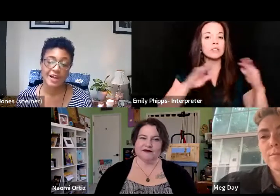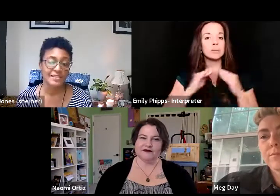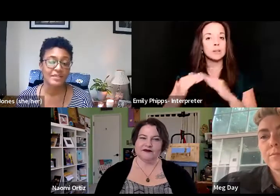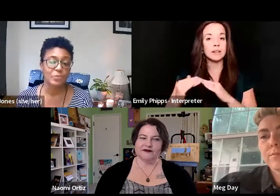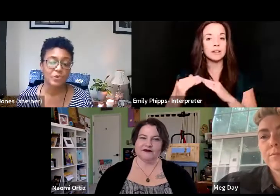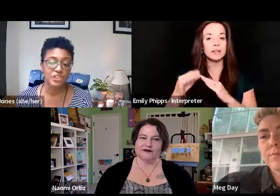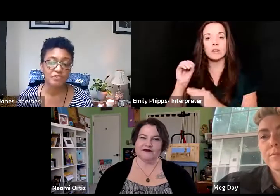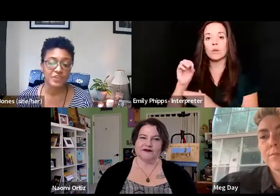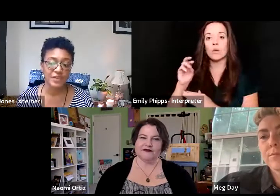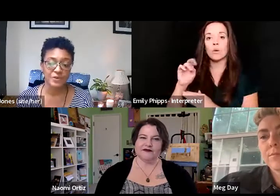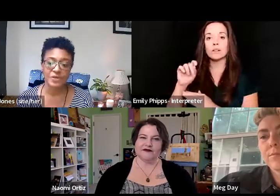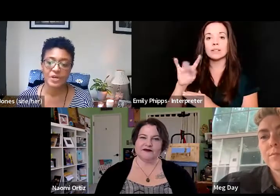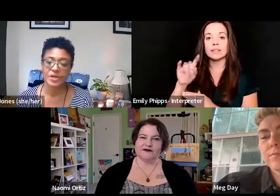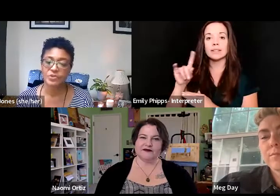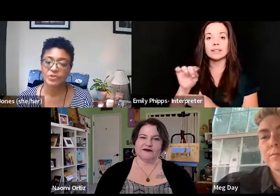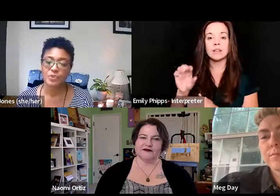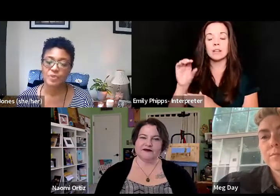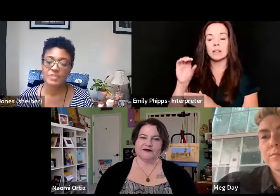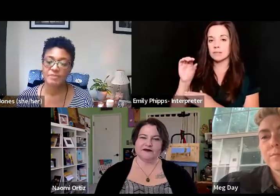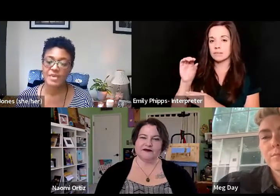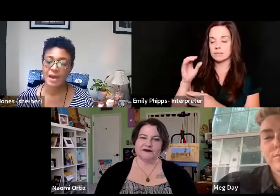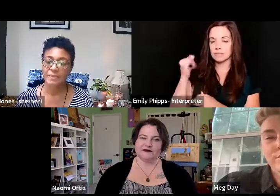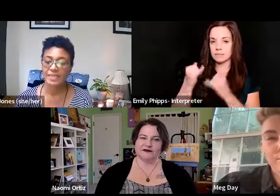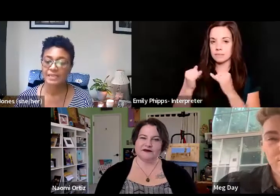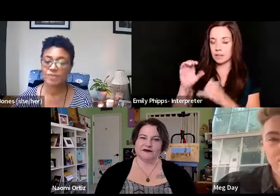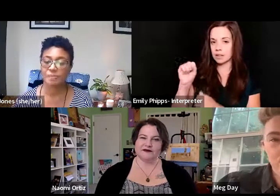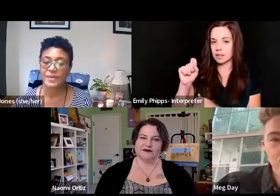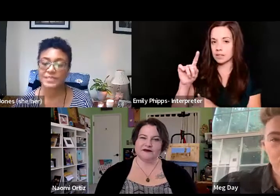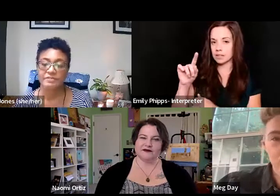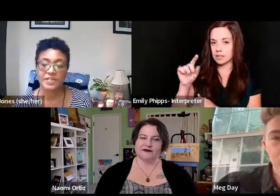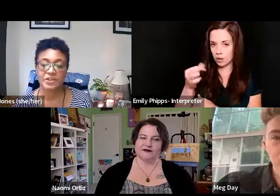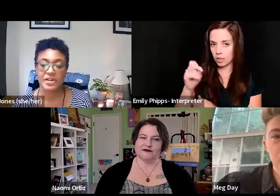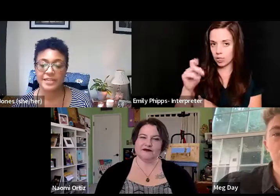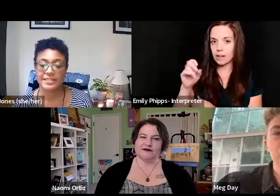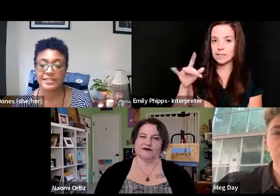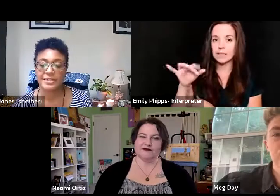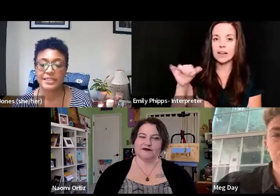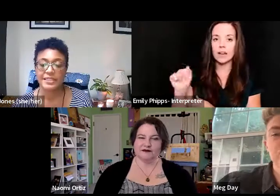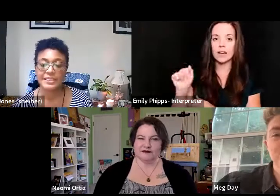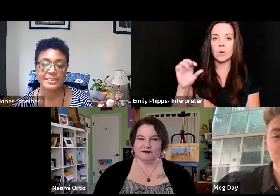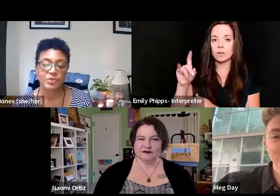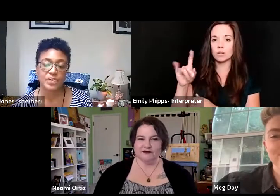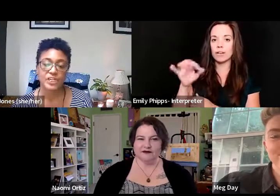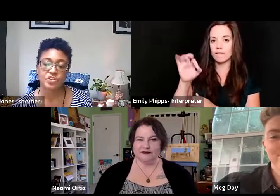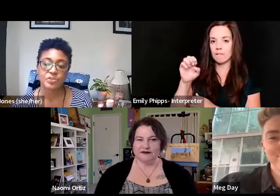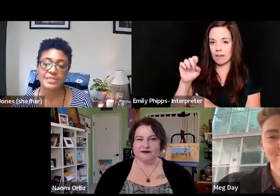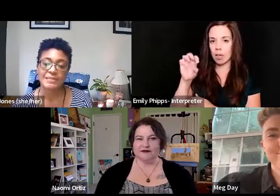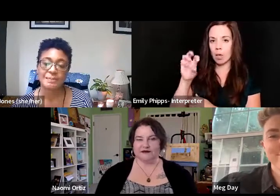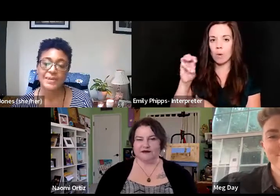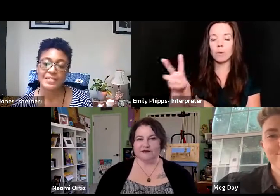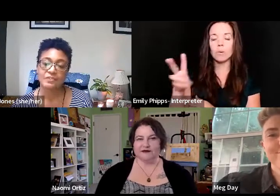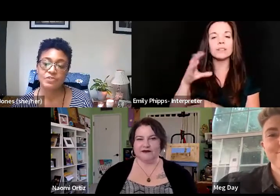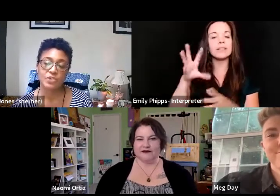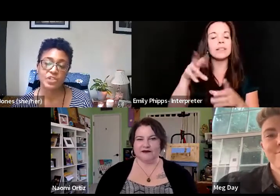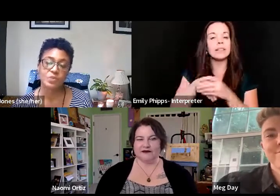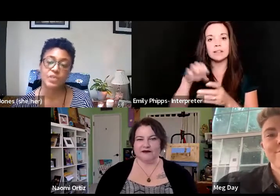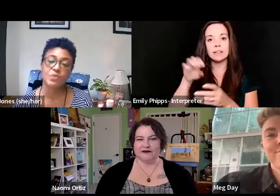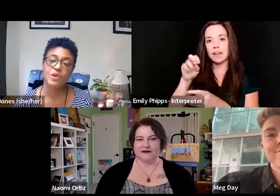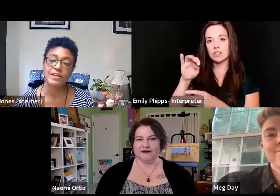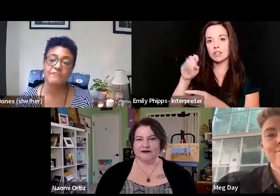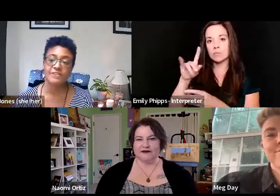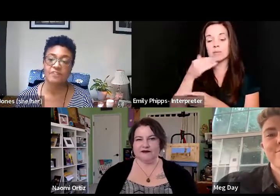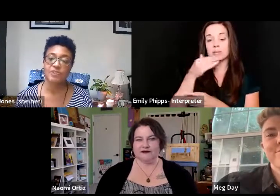a Zoglossia Porchi fellow whose poems have been nominated for best of the internet, listed on Entropy's best of